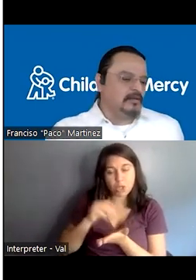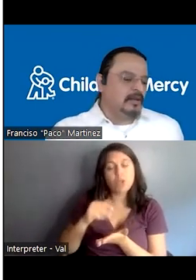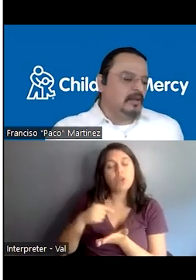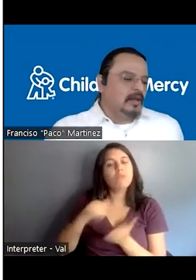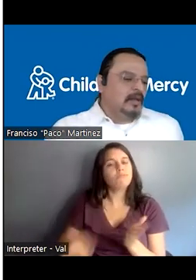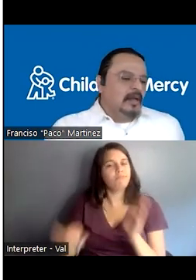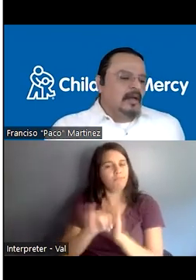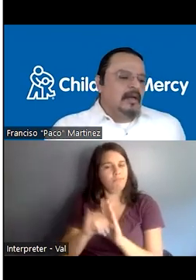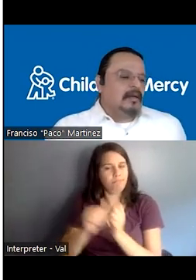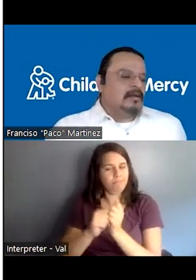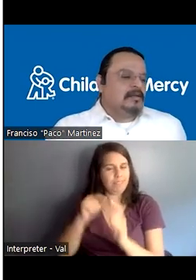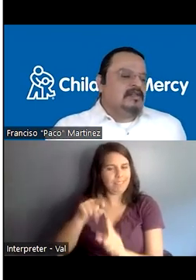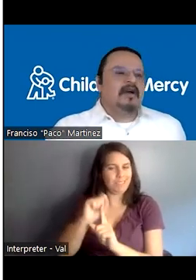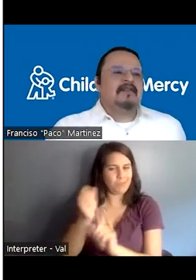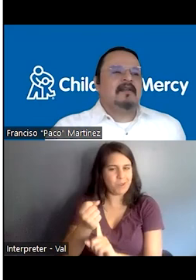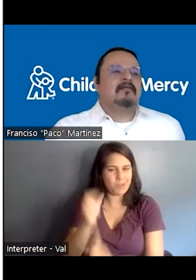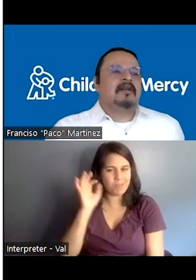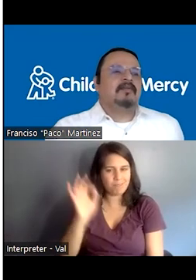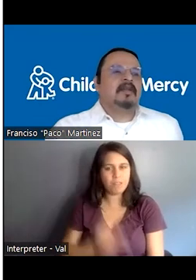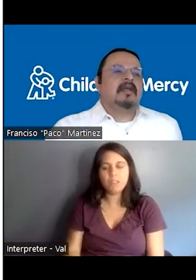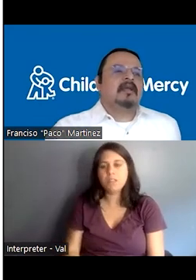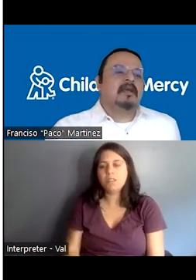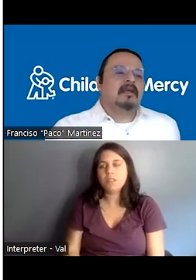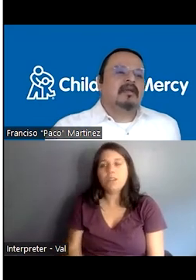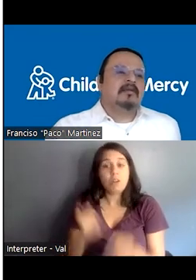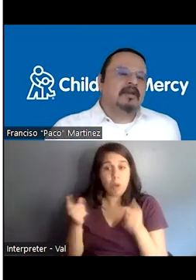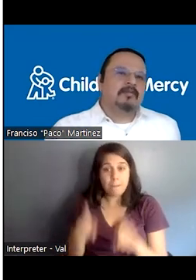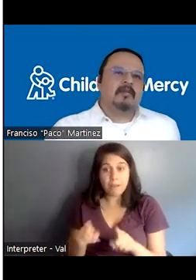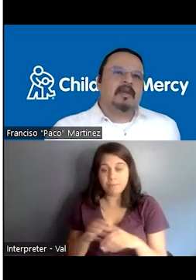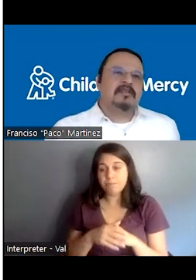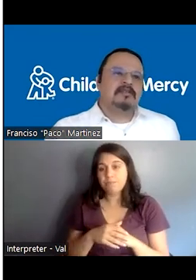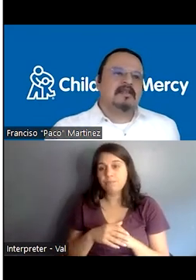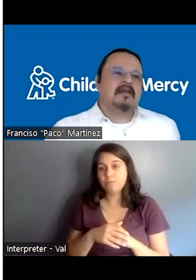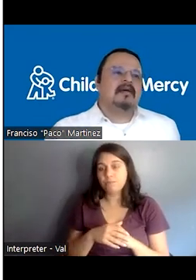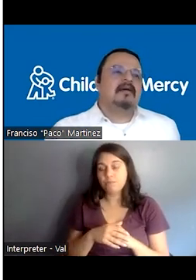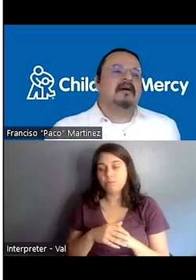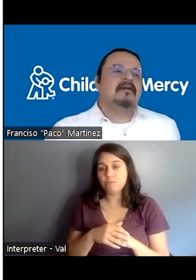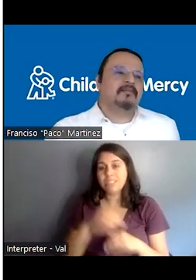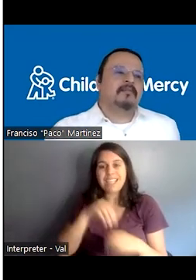situation. She was in one of the, in one of the inpatient